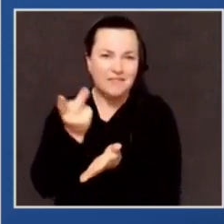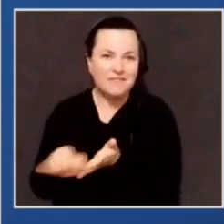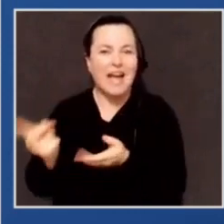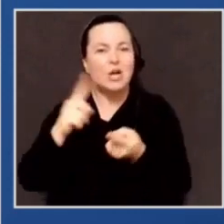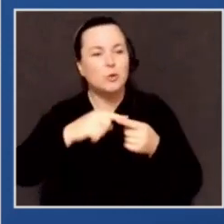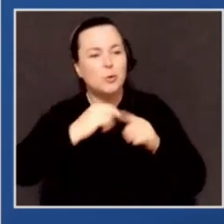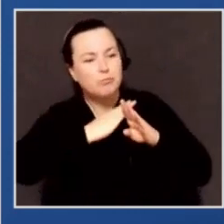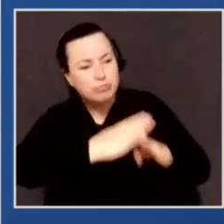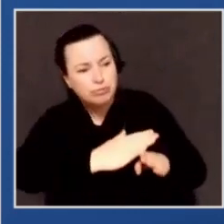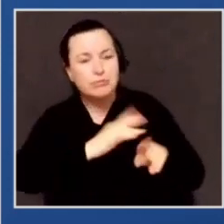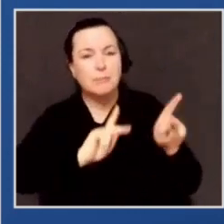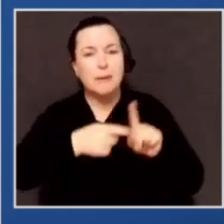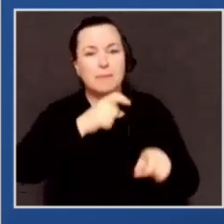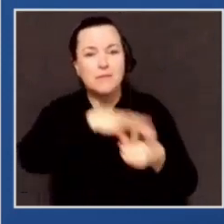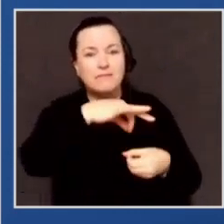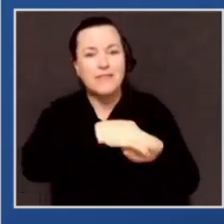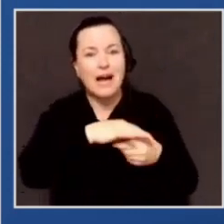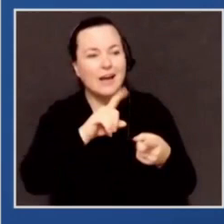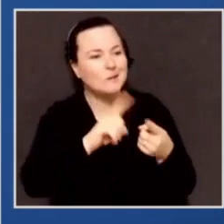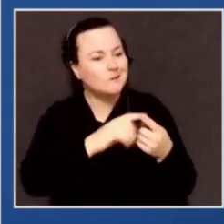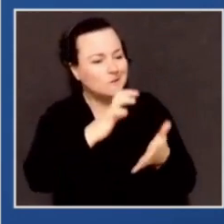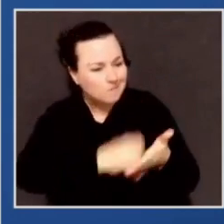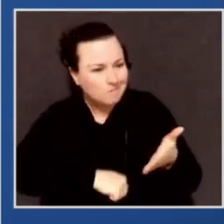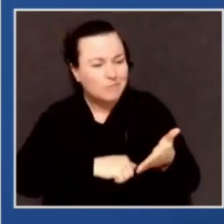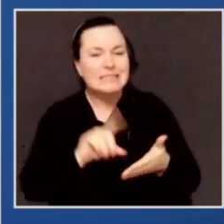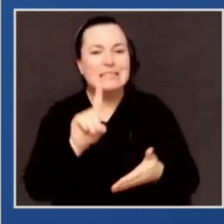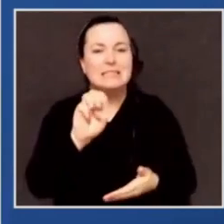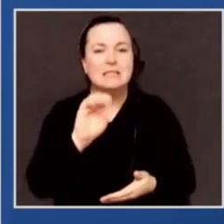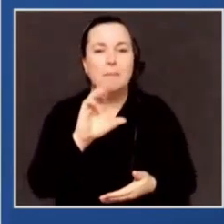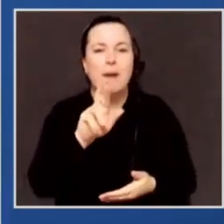intent to undermine the democracy, is absolutely certain to fail.